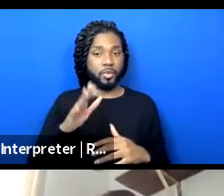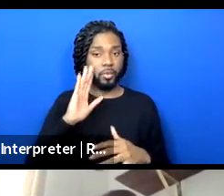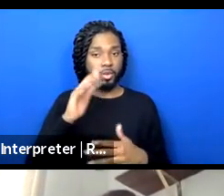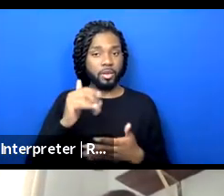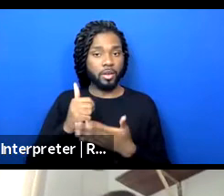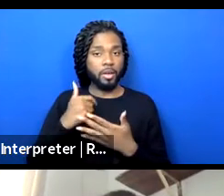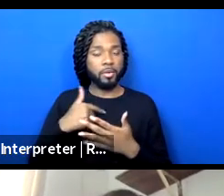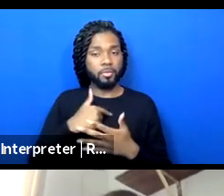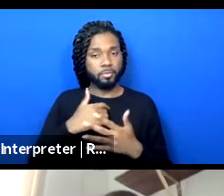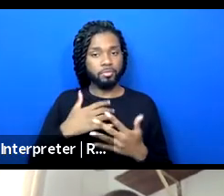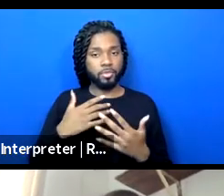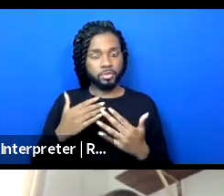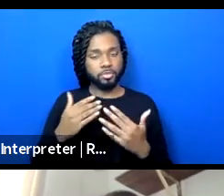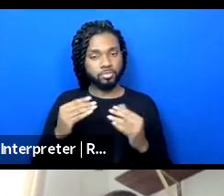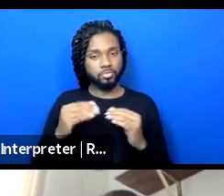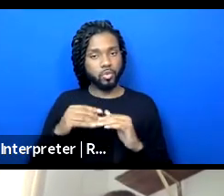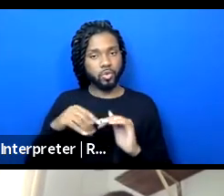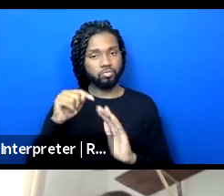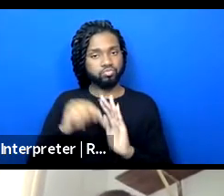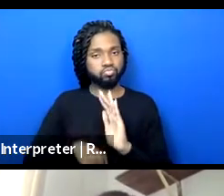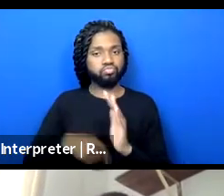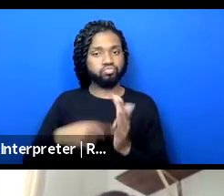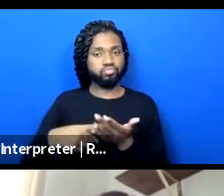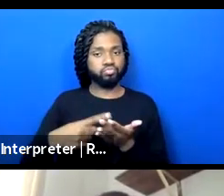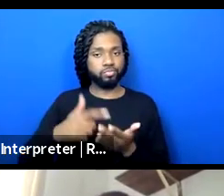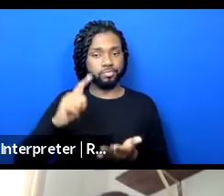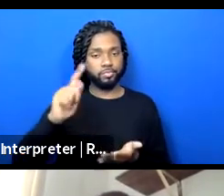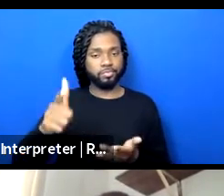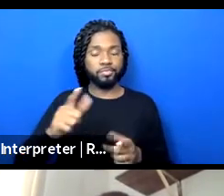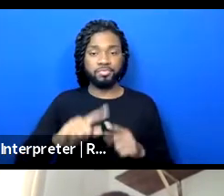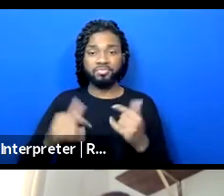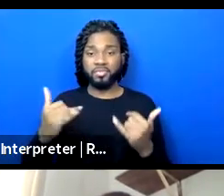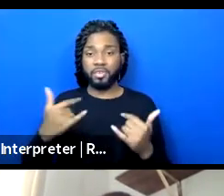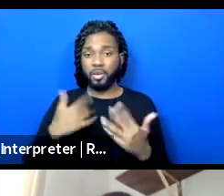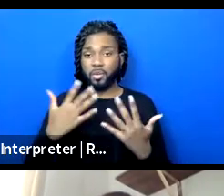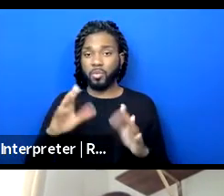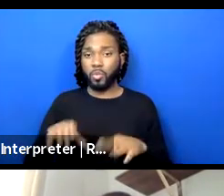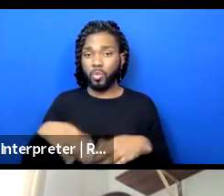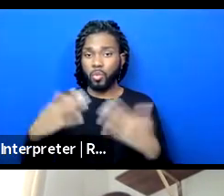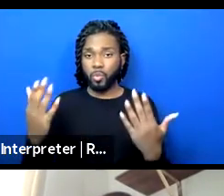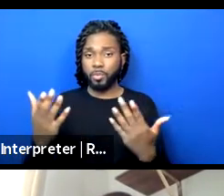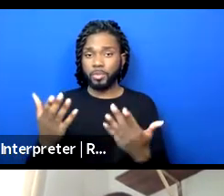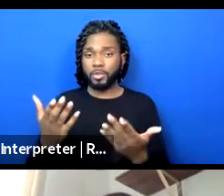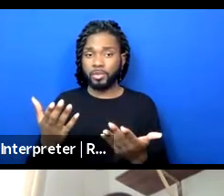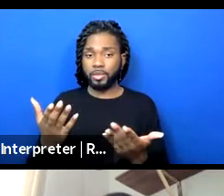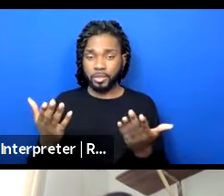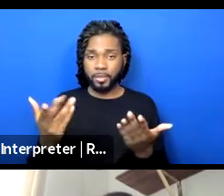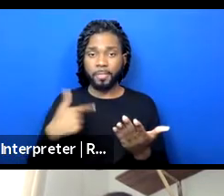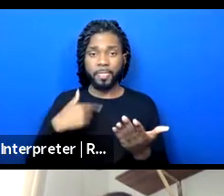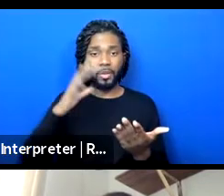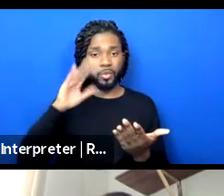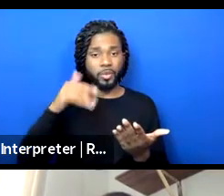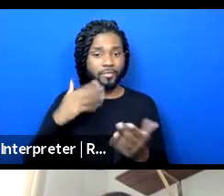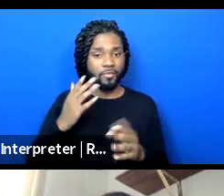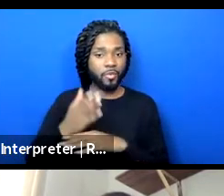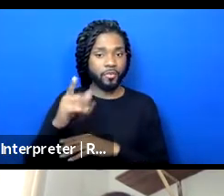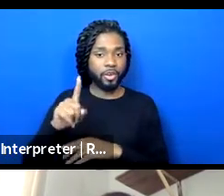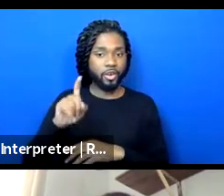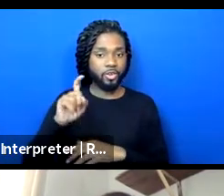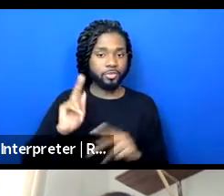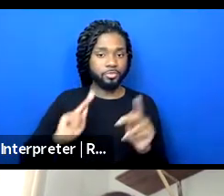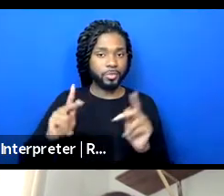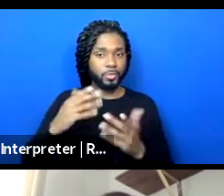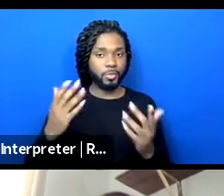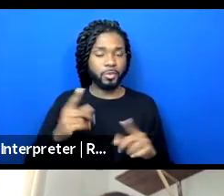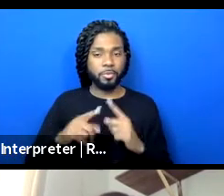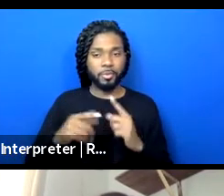deeper, um, down the line. I want to just open up the floor. Um, I know there's over a hundred of us, um, and